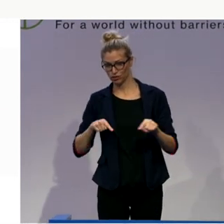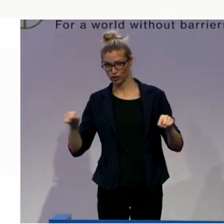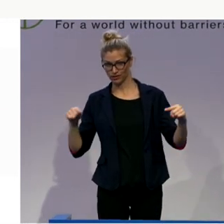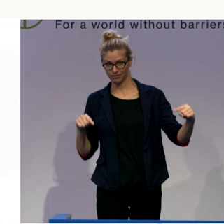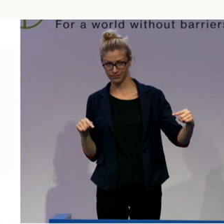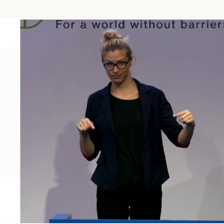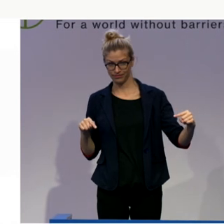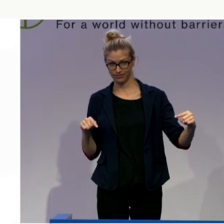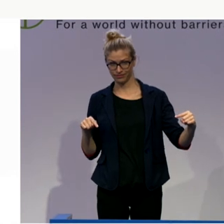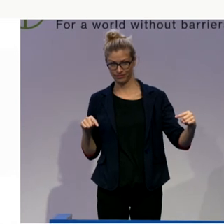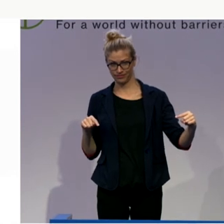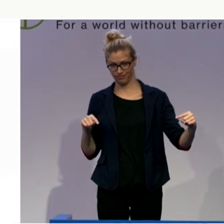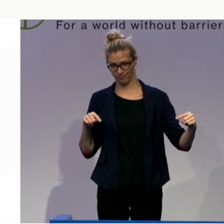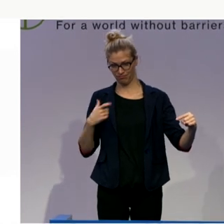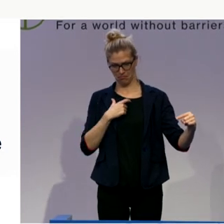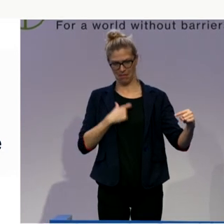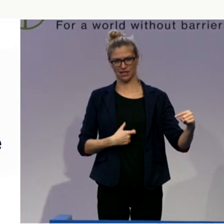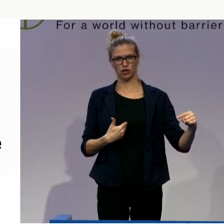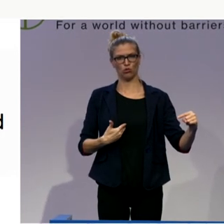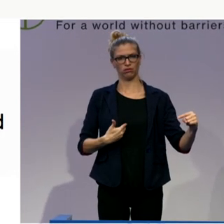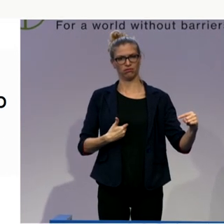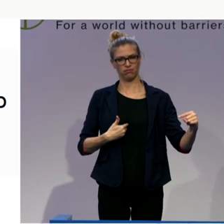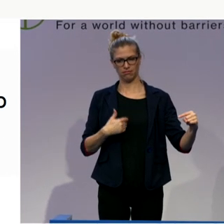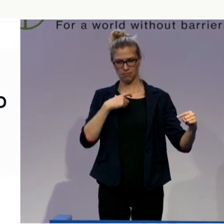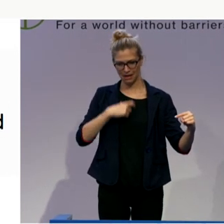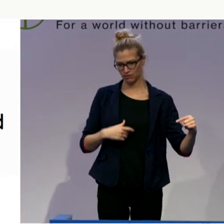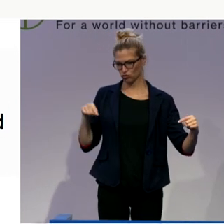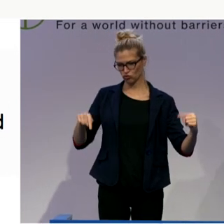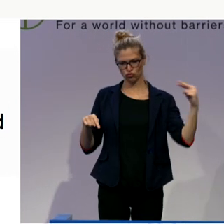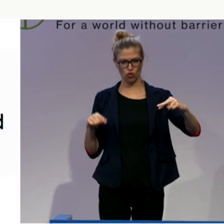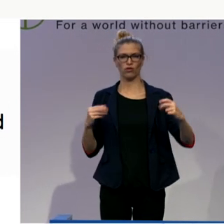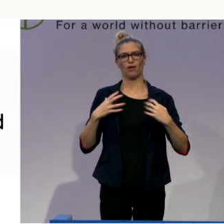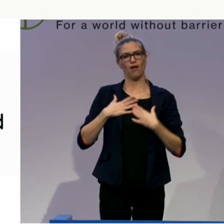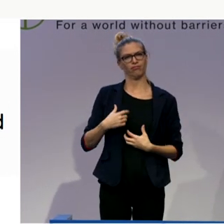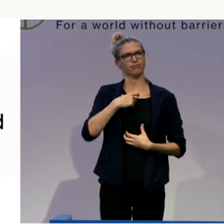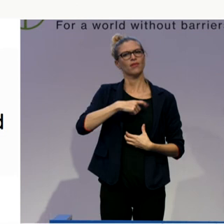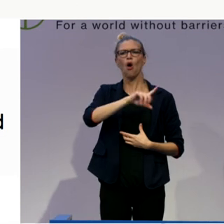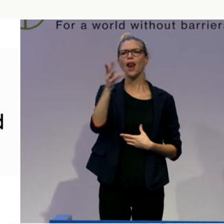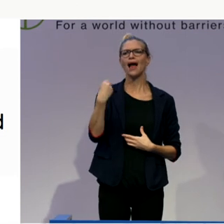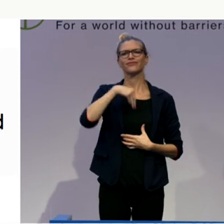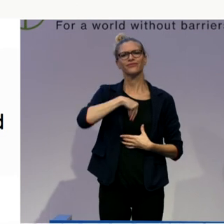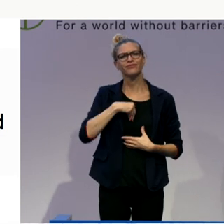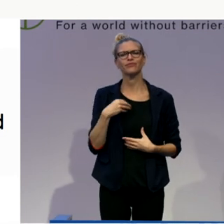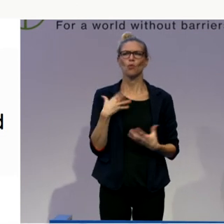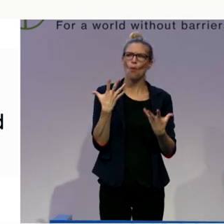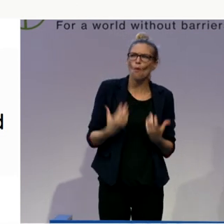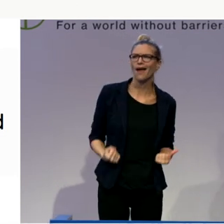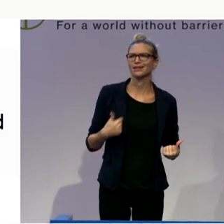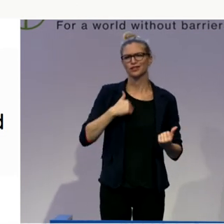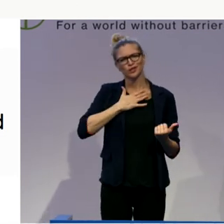grow during our life, and that we have goals which we want to achieve, and that we